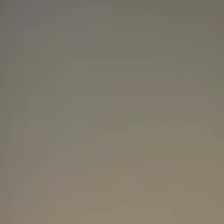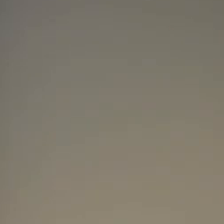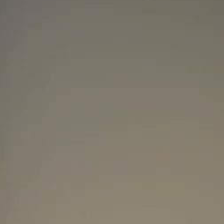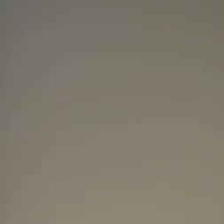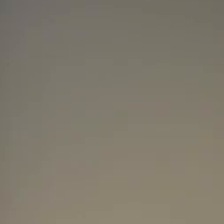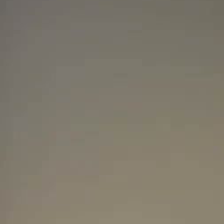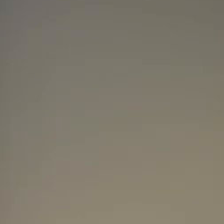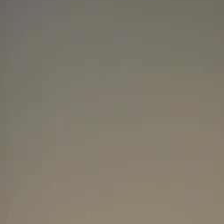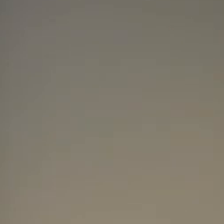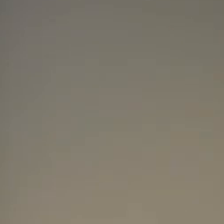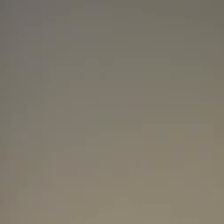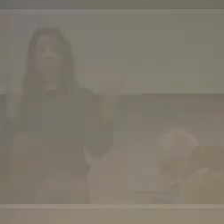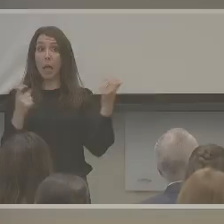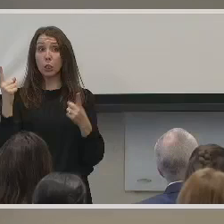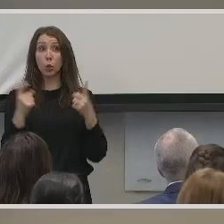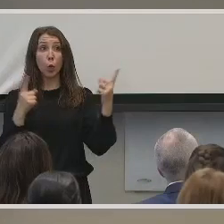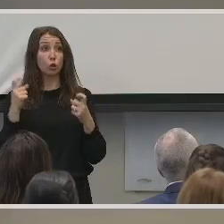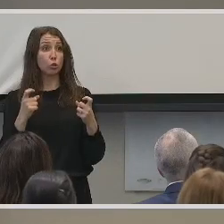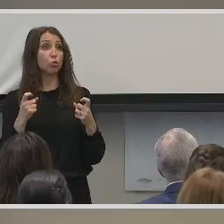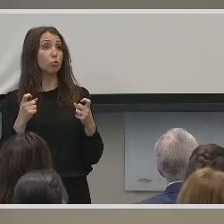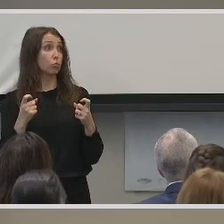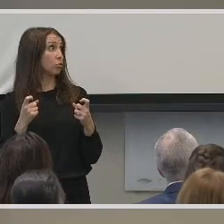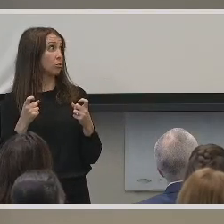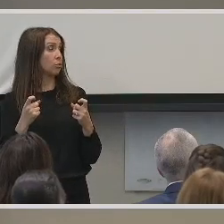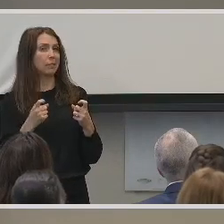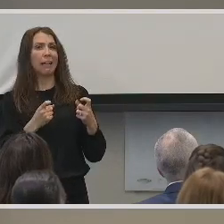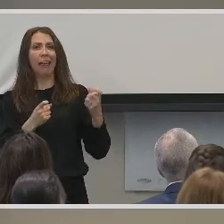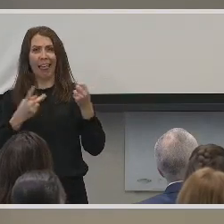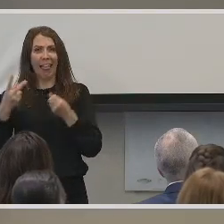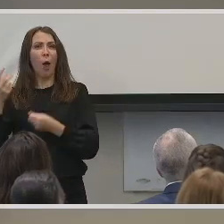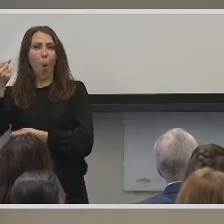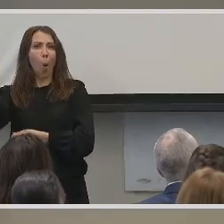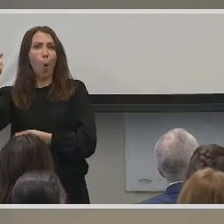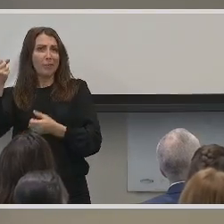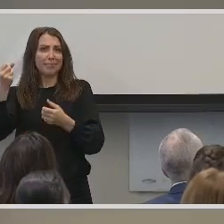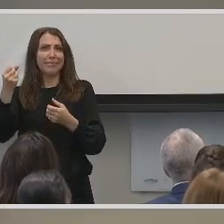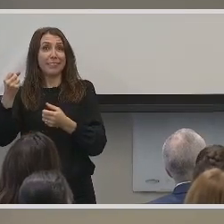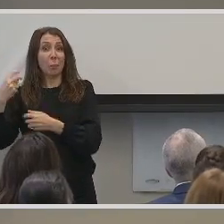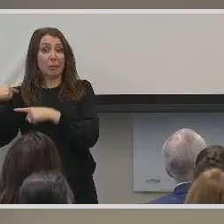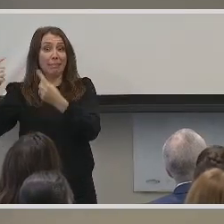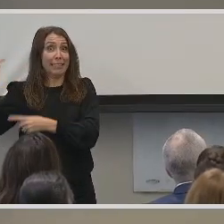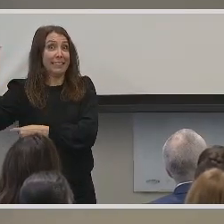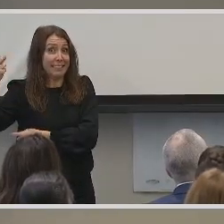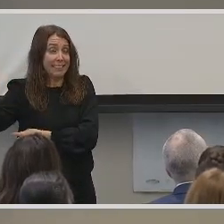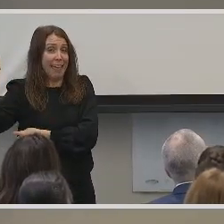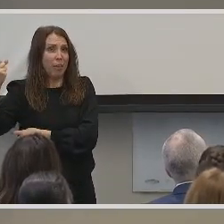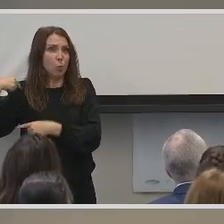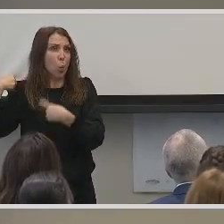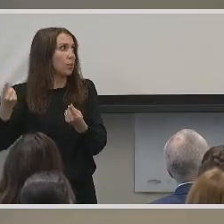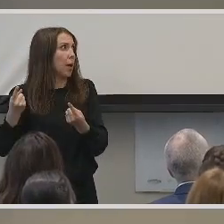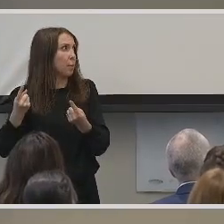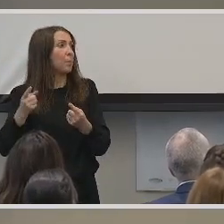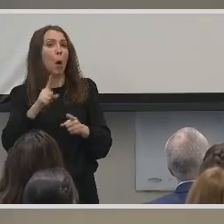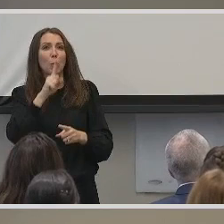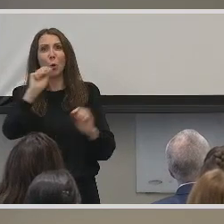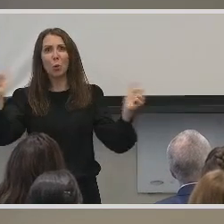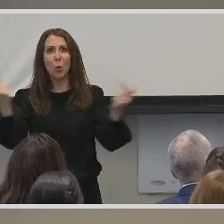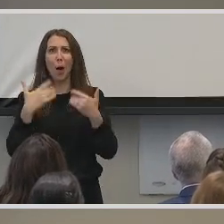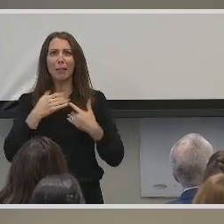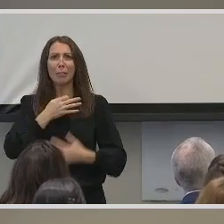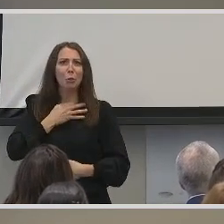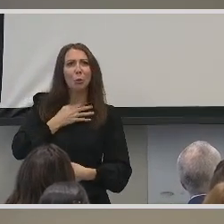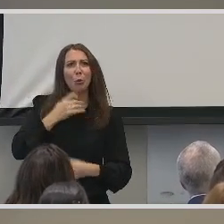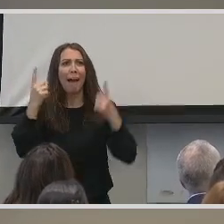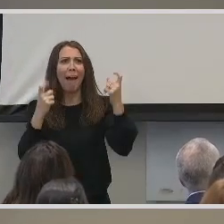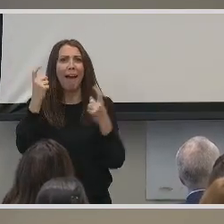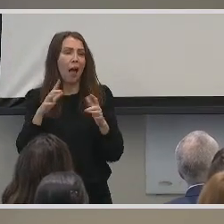So any questions you have, you can save that because I'm sure you have a lot of questions at this point. I don't want to take up too much of